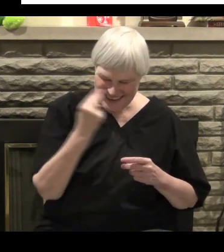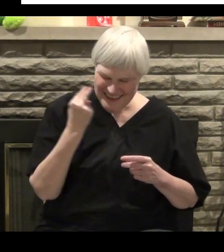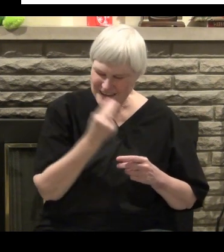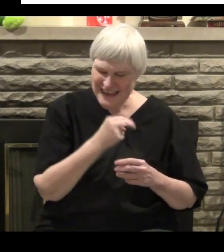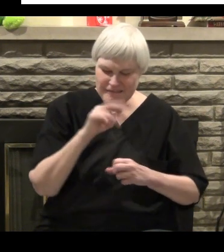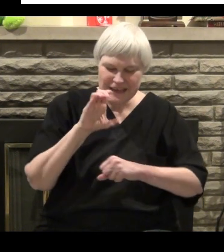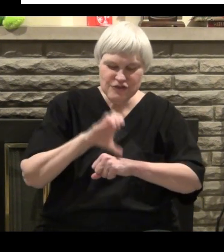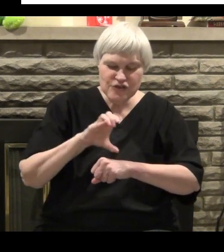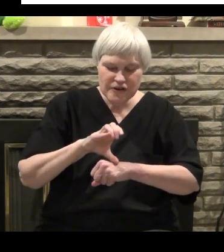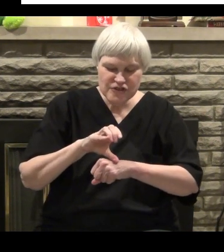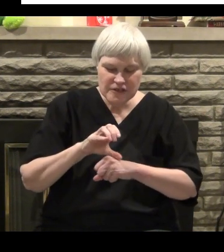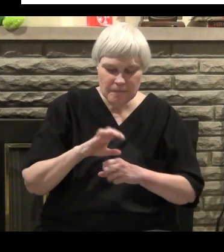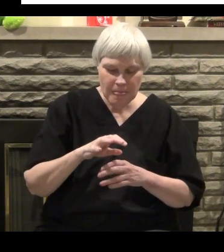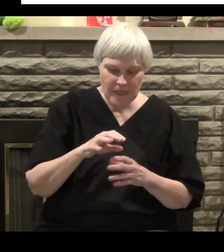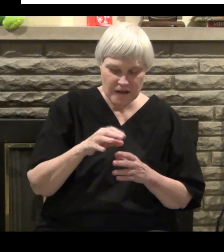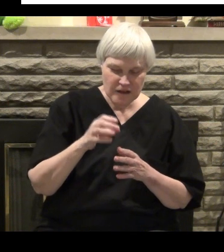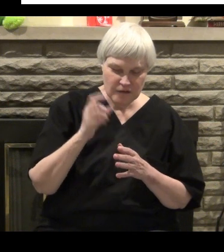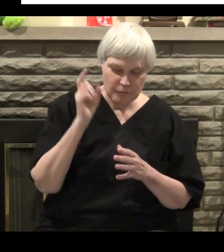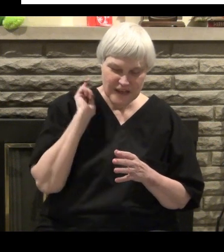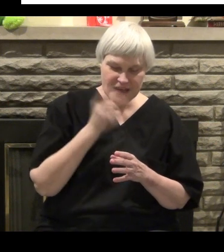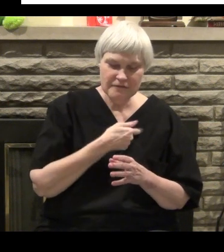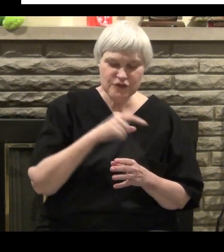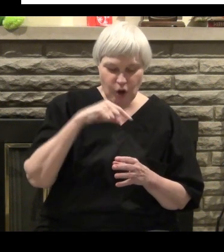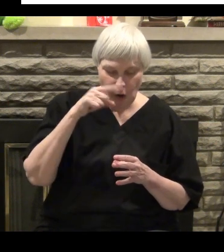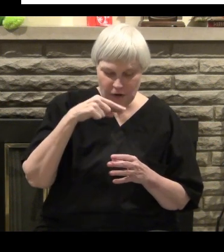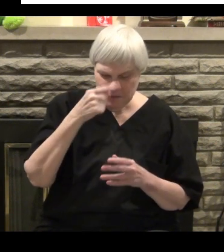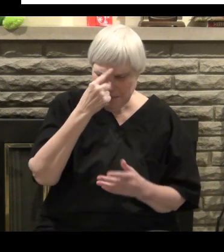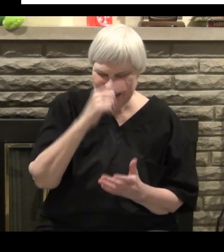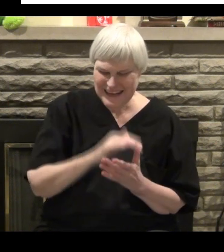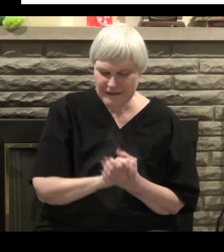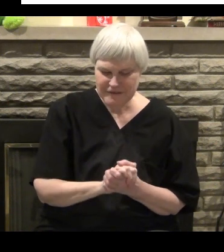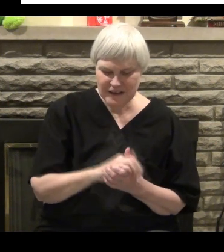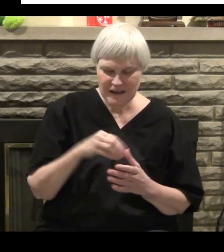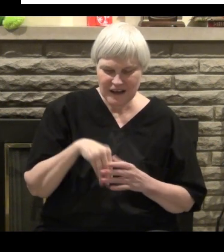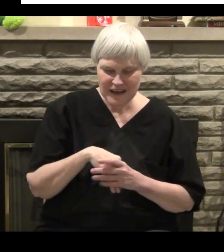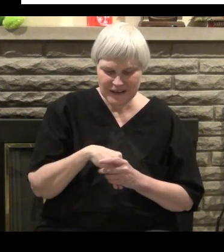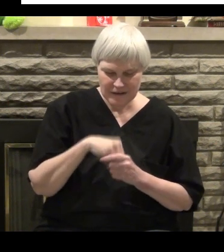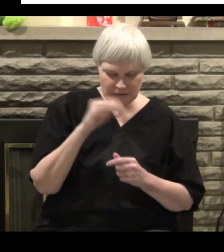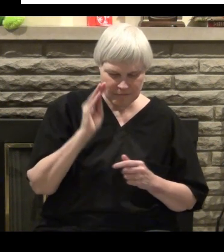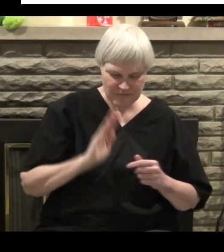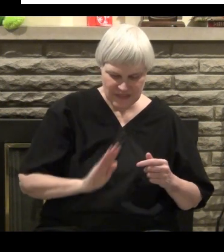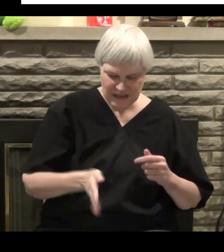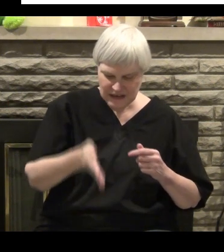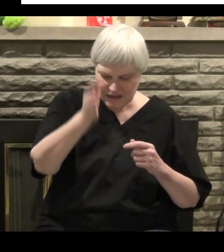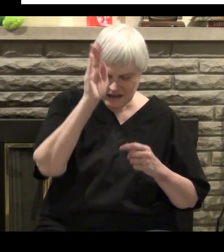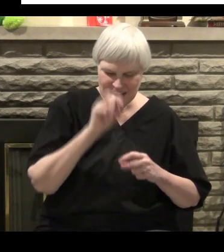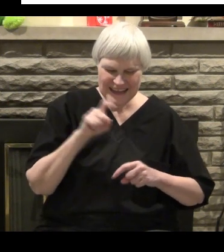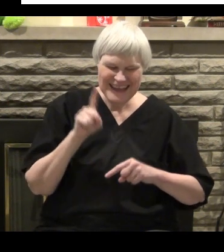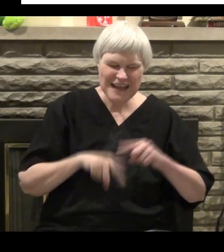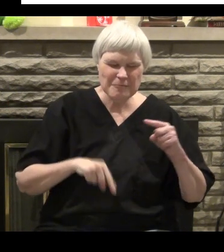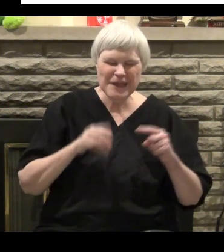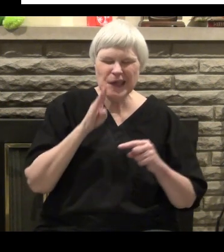Church. But it was a family that believed in God. We were raised to believe in God like that.